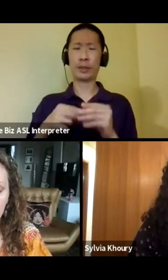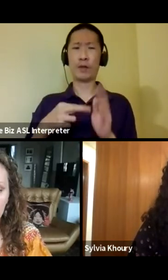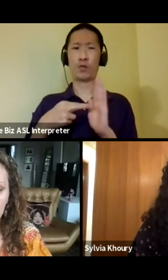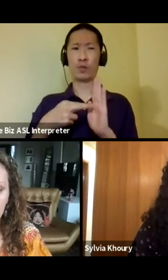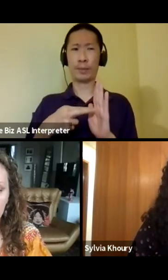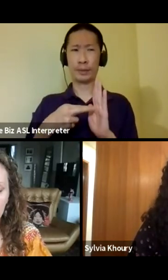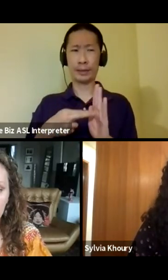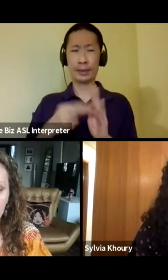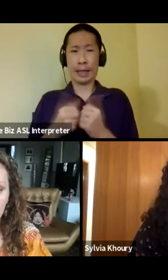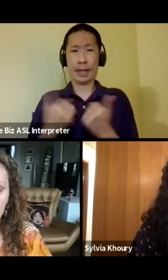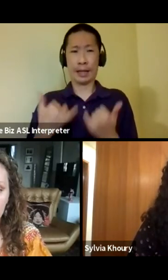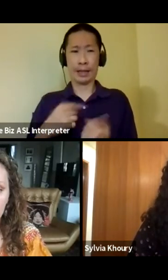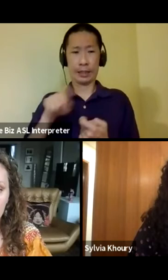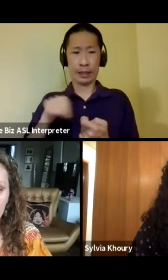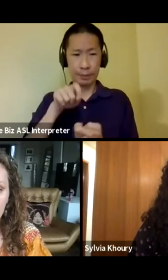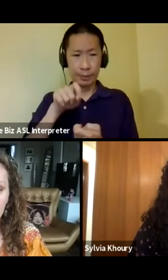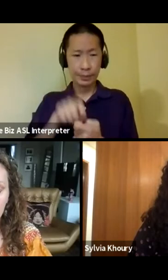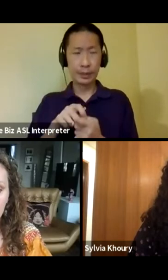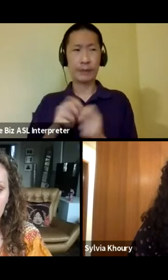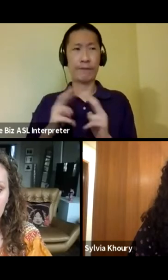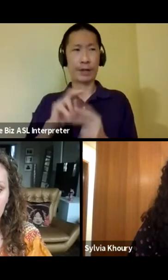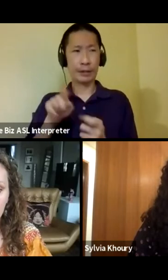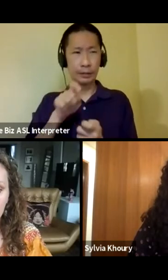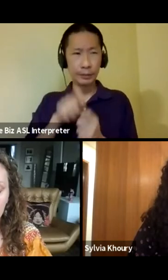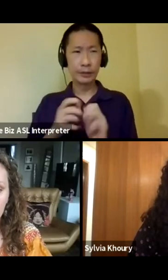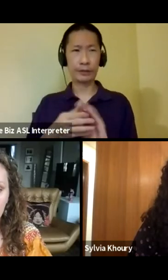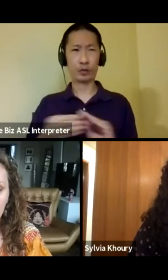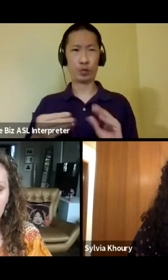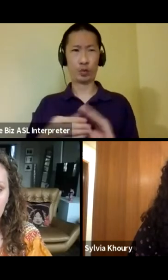in this particular, very specific story?